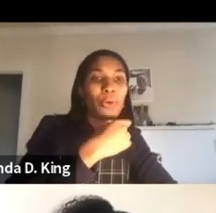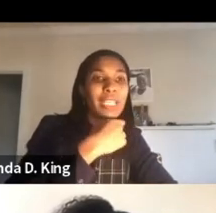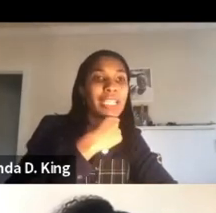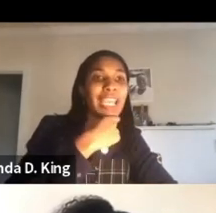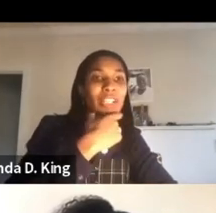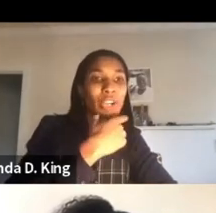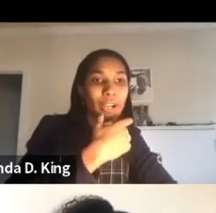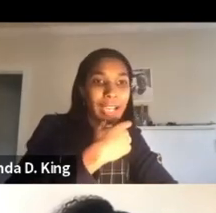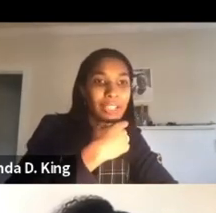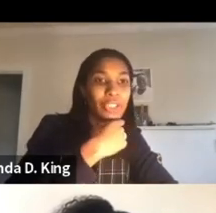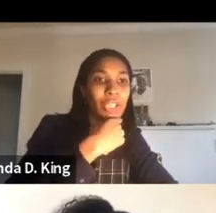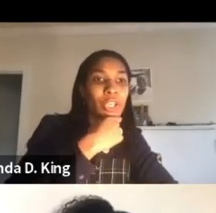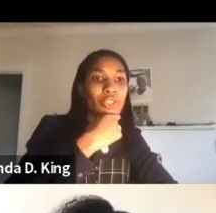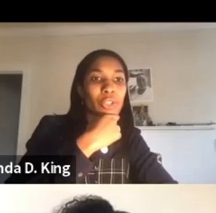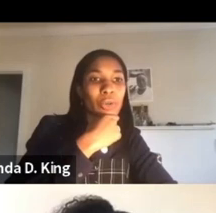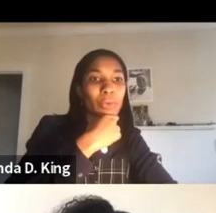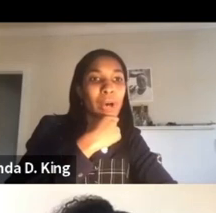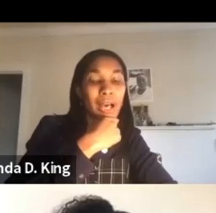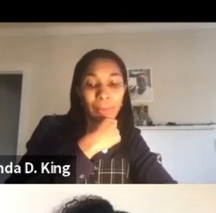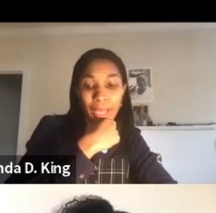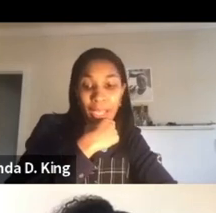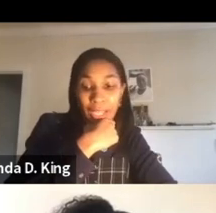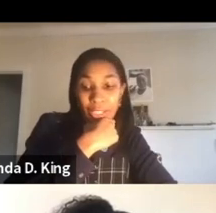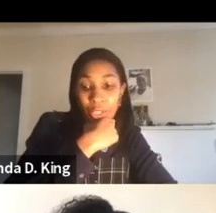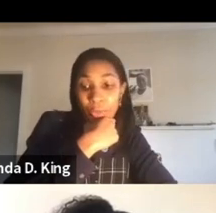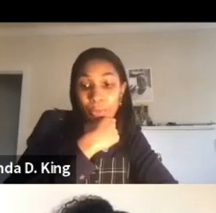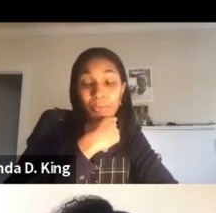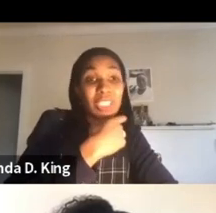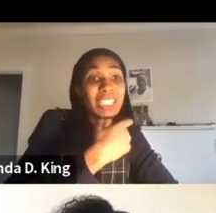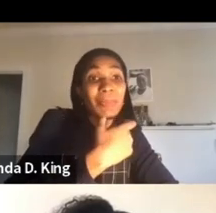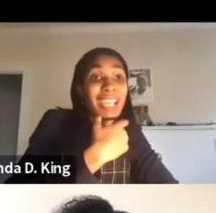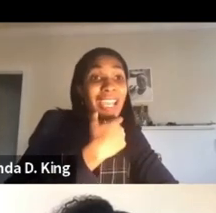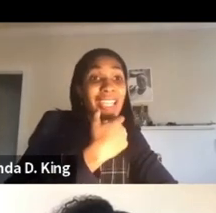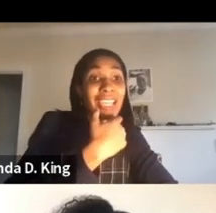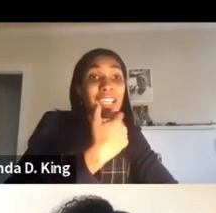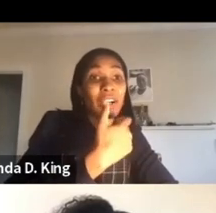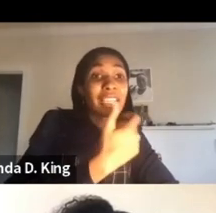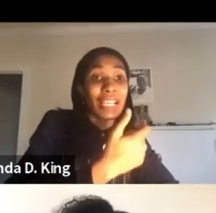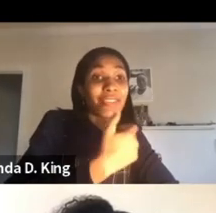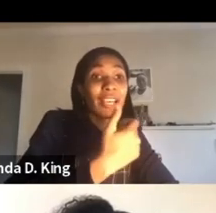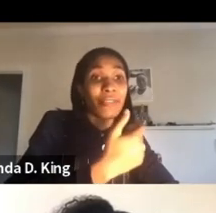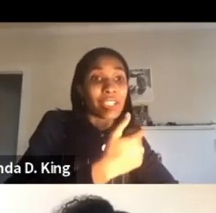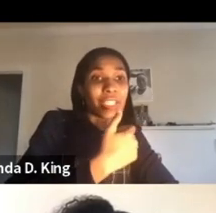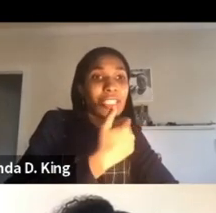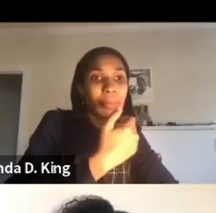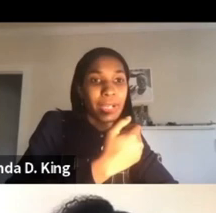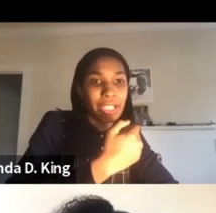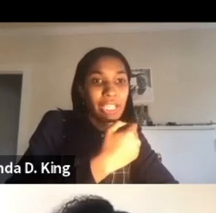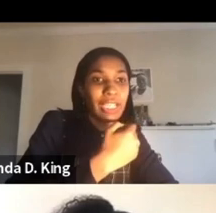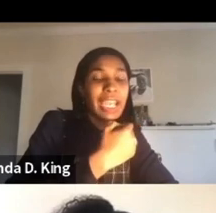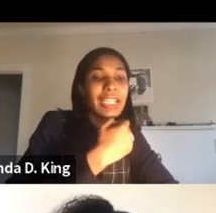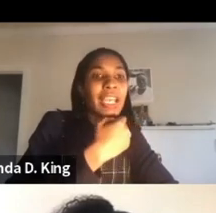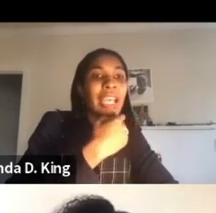be supported and encouraged to, um, to participate in, in our collective salvation and